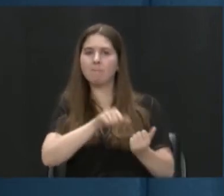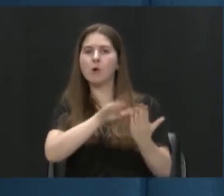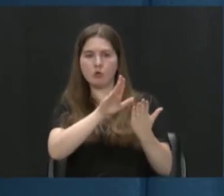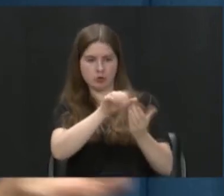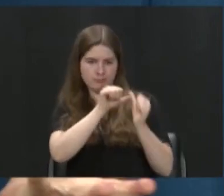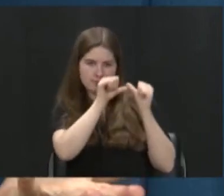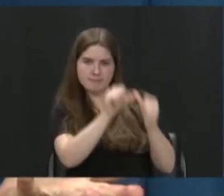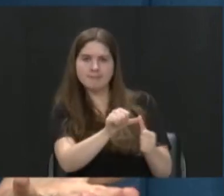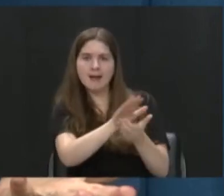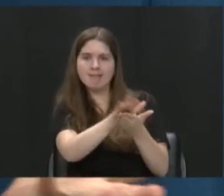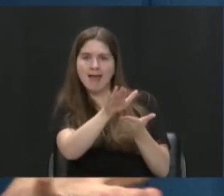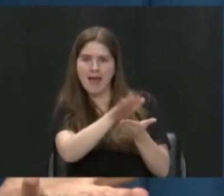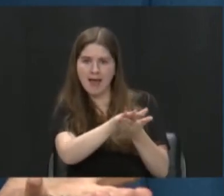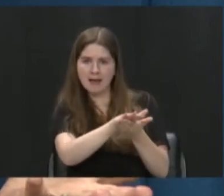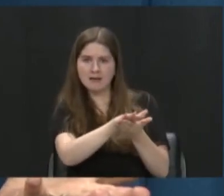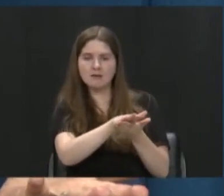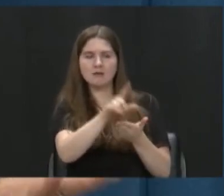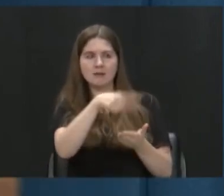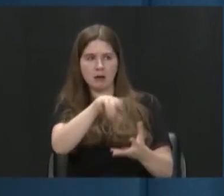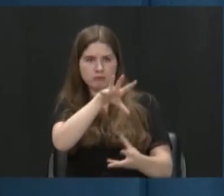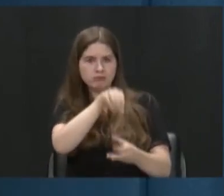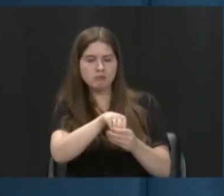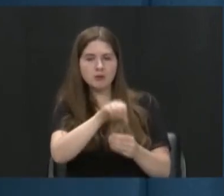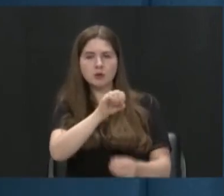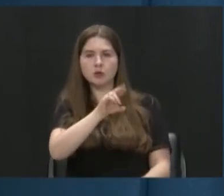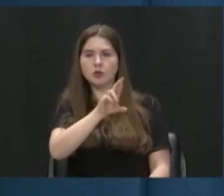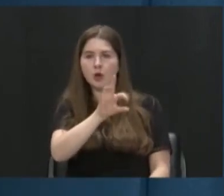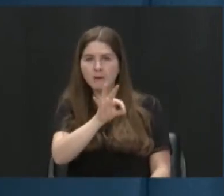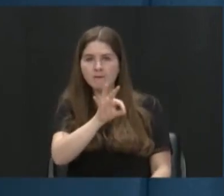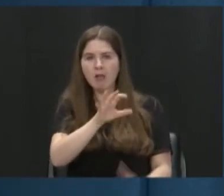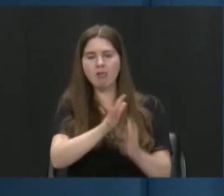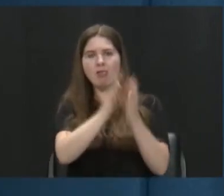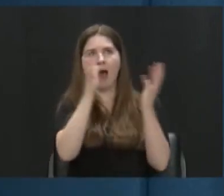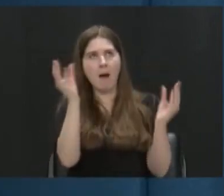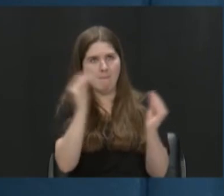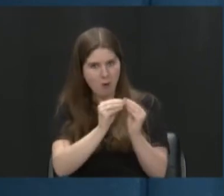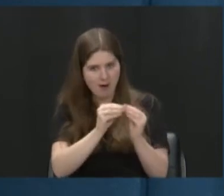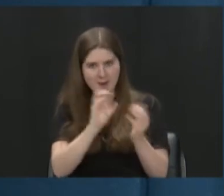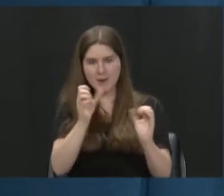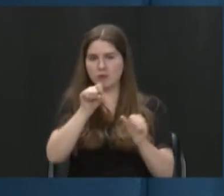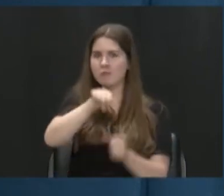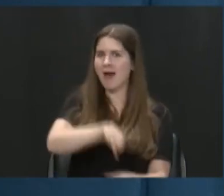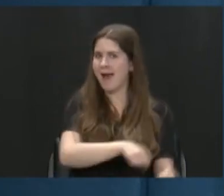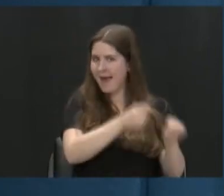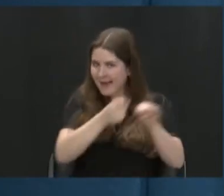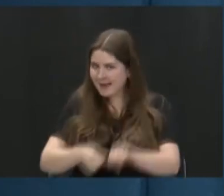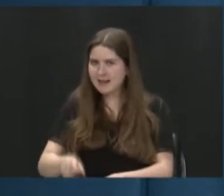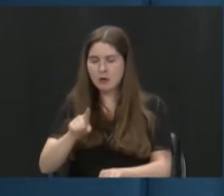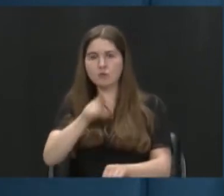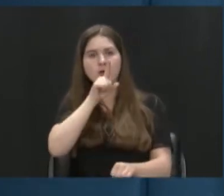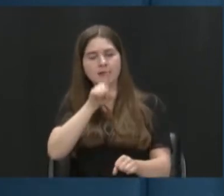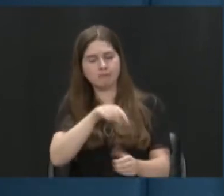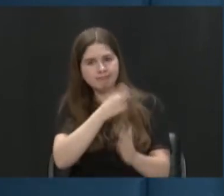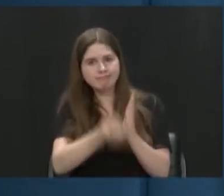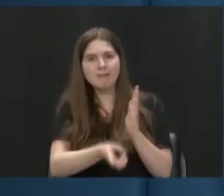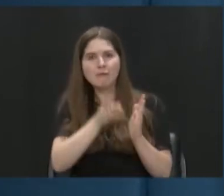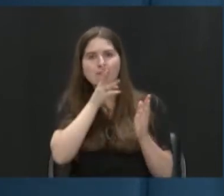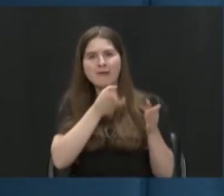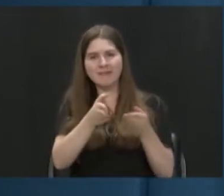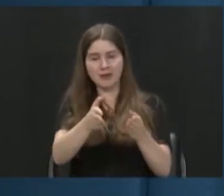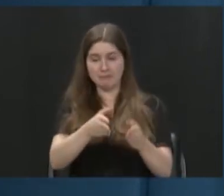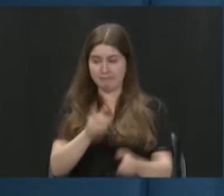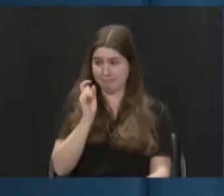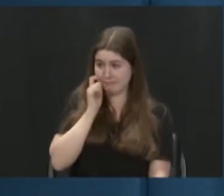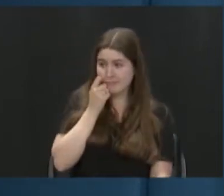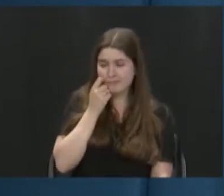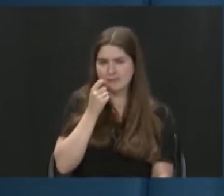clean since they're in them when they surf. They're in them way more than a kayaker. Right. They're really in the river. Oh, that's cool. That's